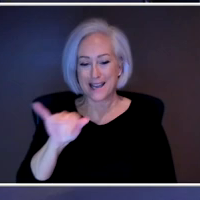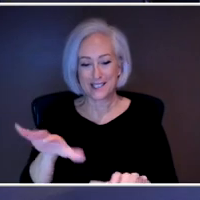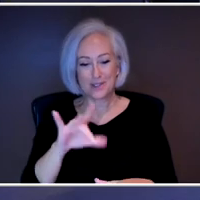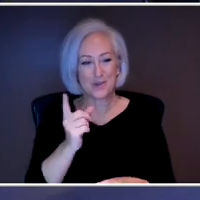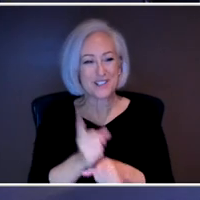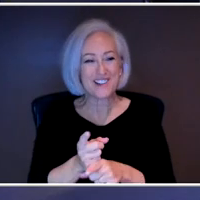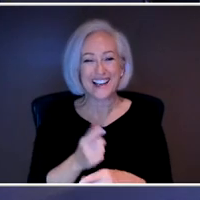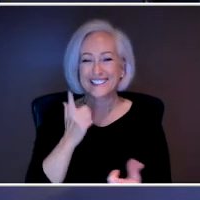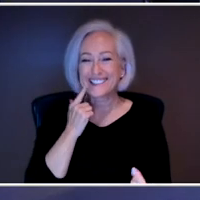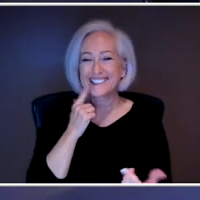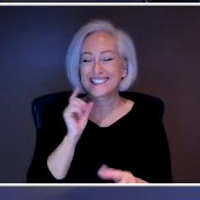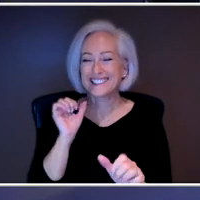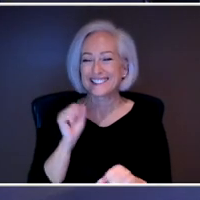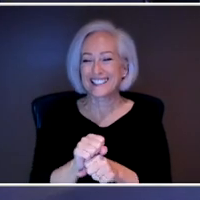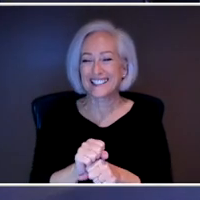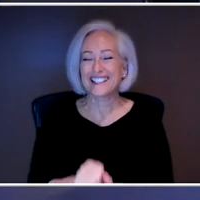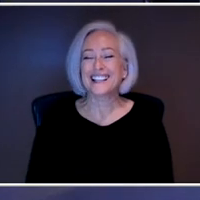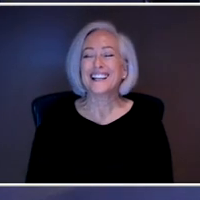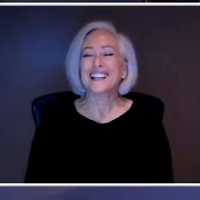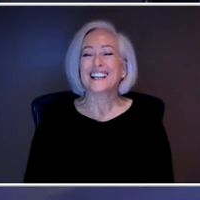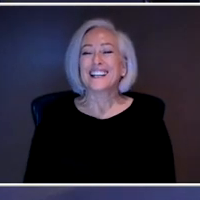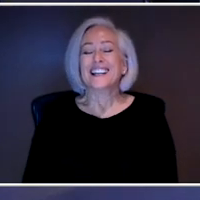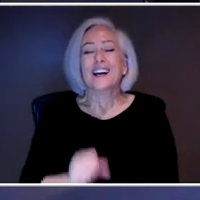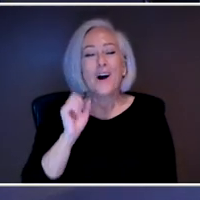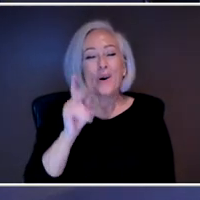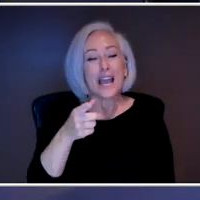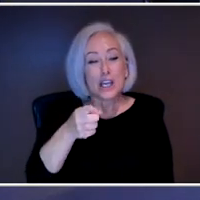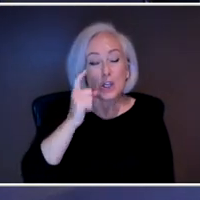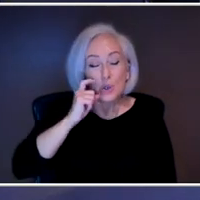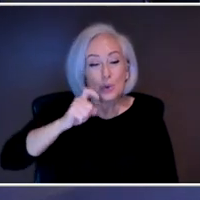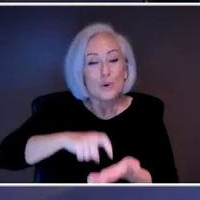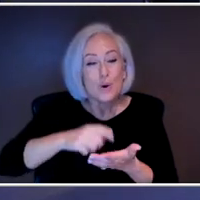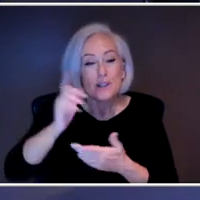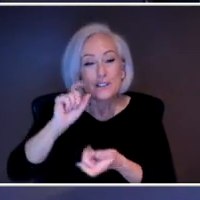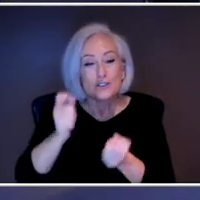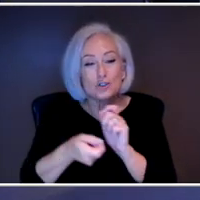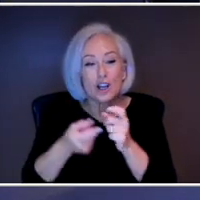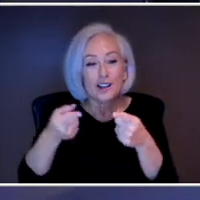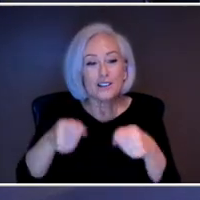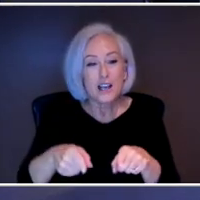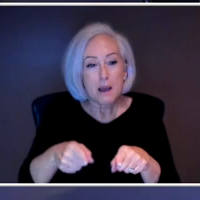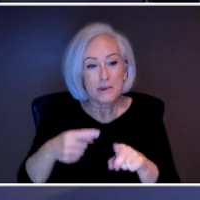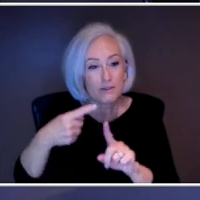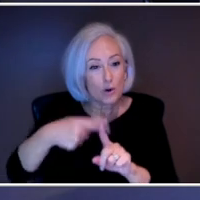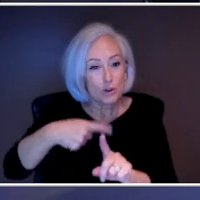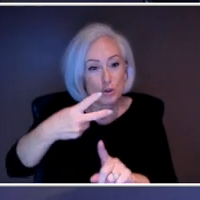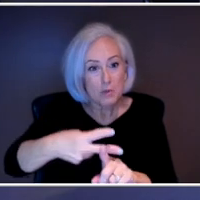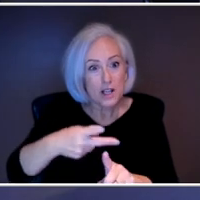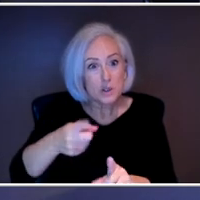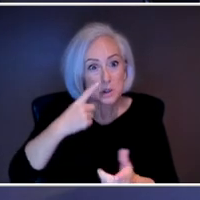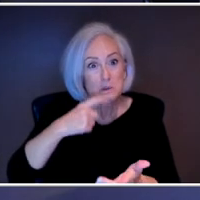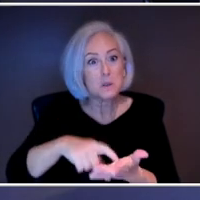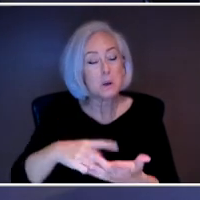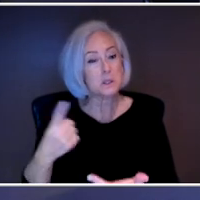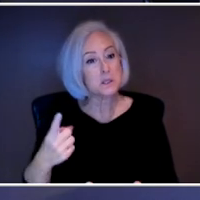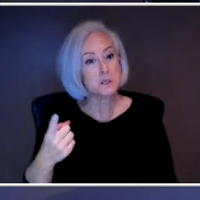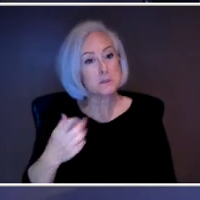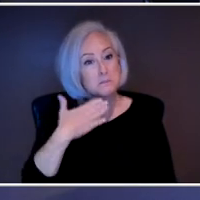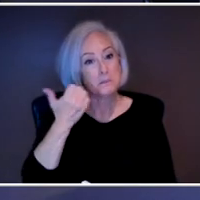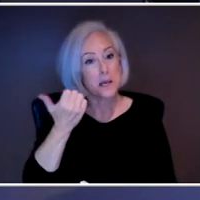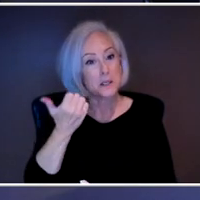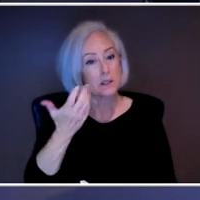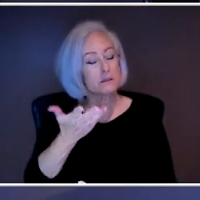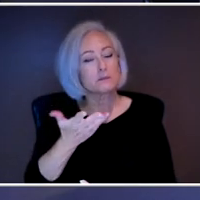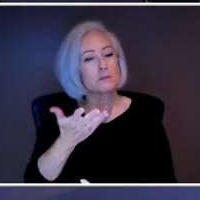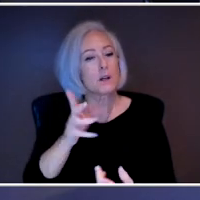Okay. And so you have noticed some changes. Like you used this a couple months and you're noticing, you know, when did you start to notice it?